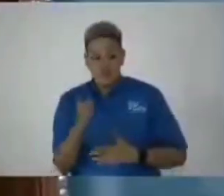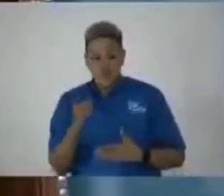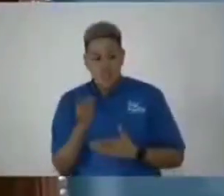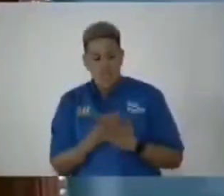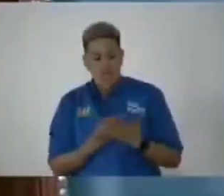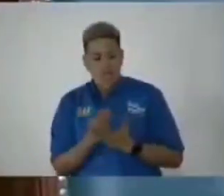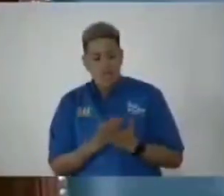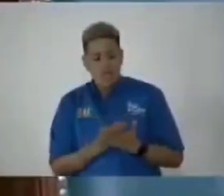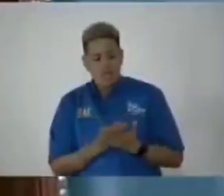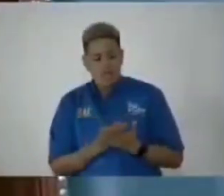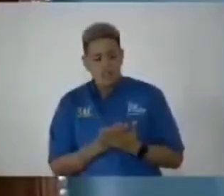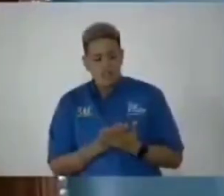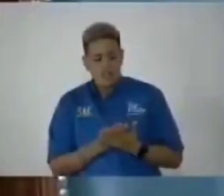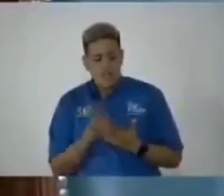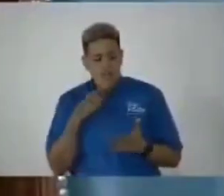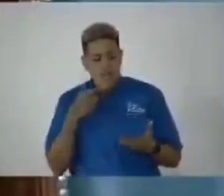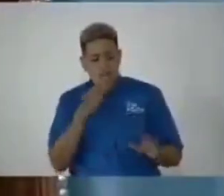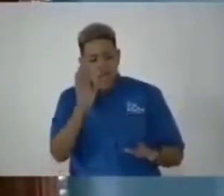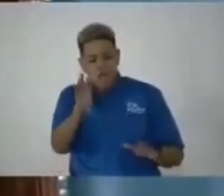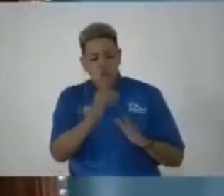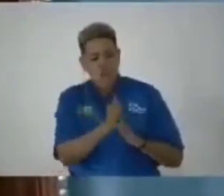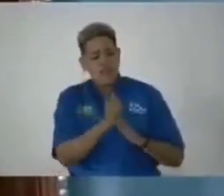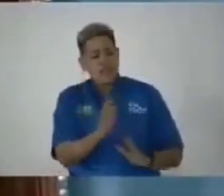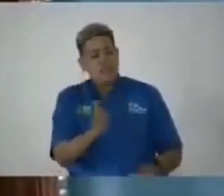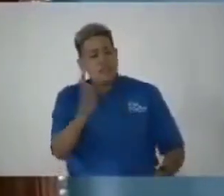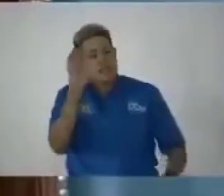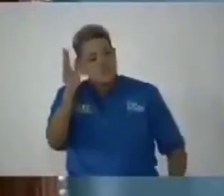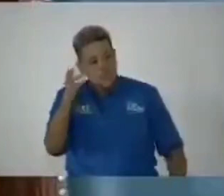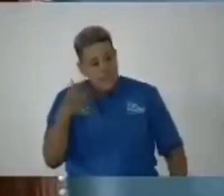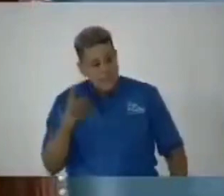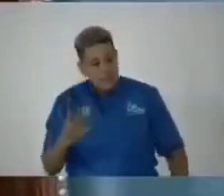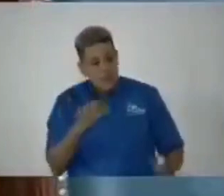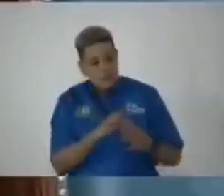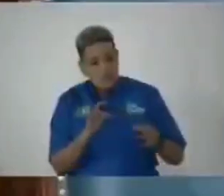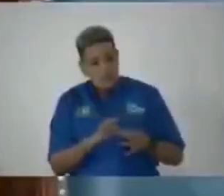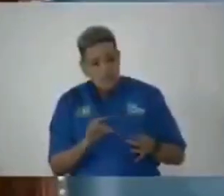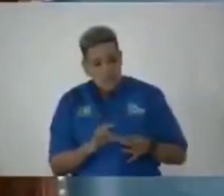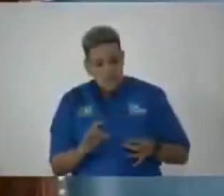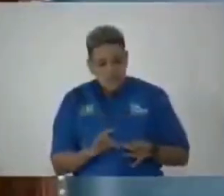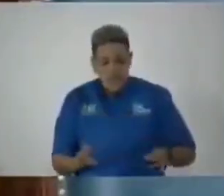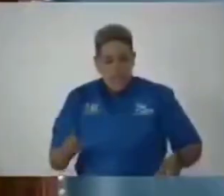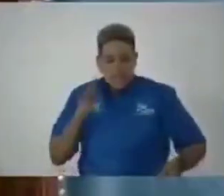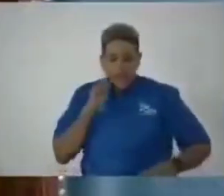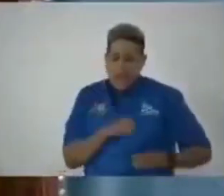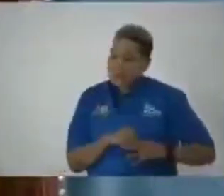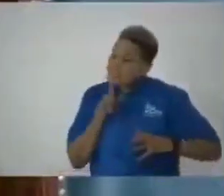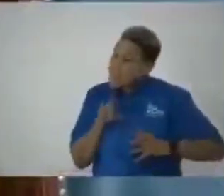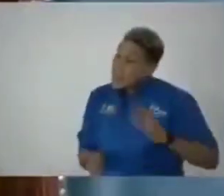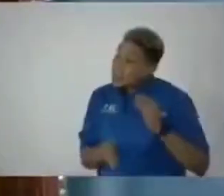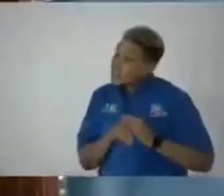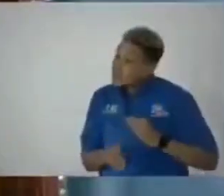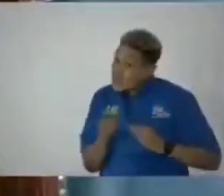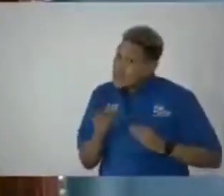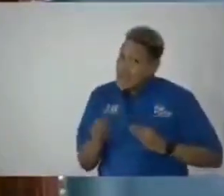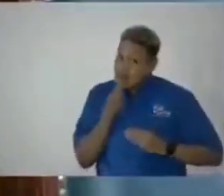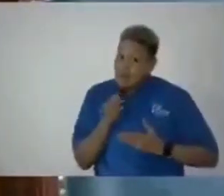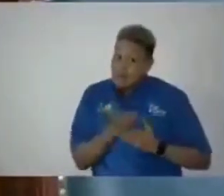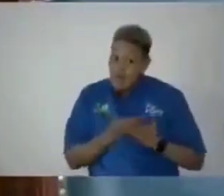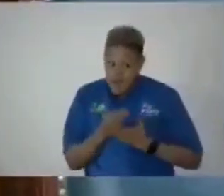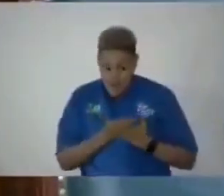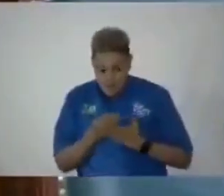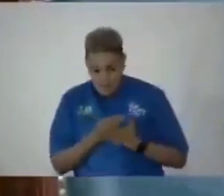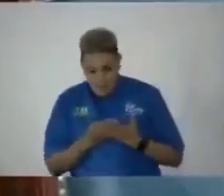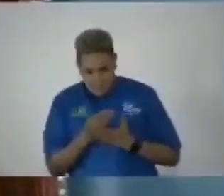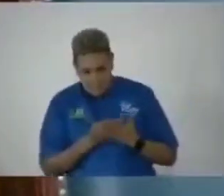i i allowed your leader to speak and i'm now speaking and in addition to the budget upon